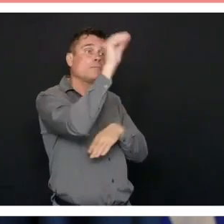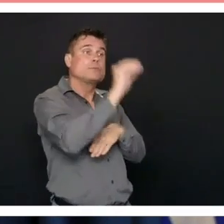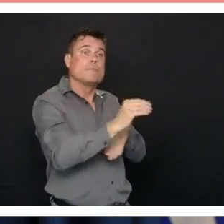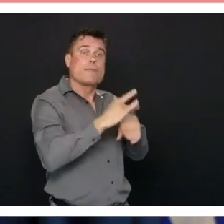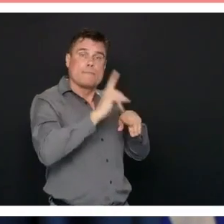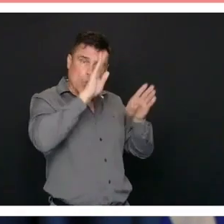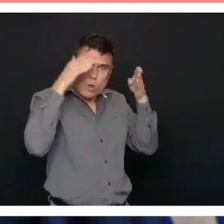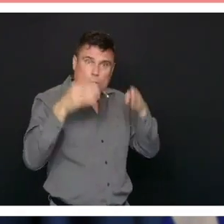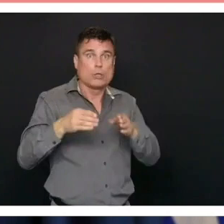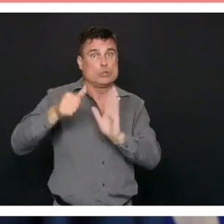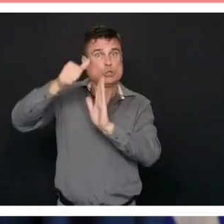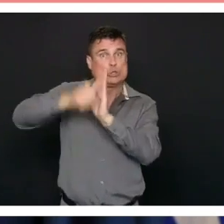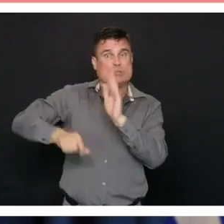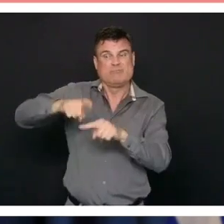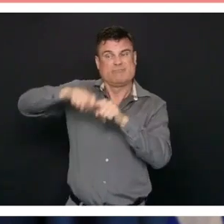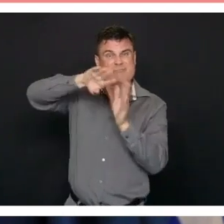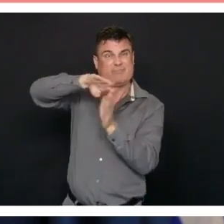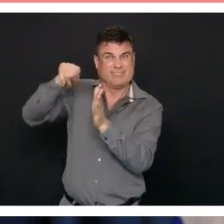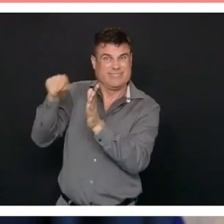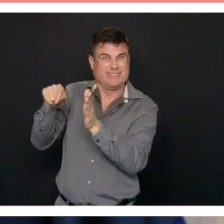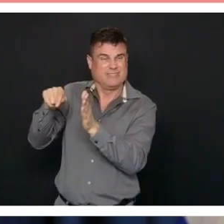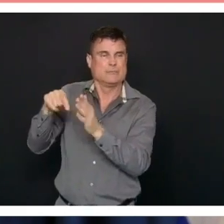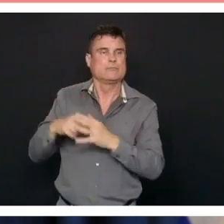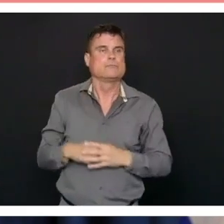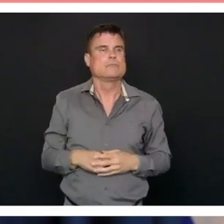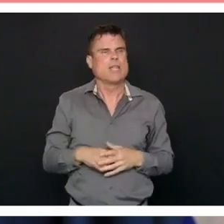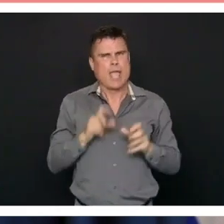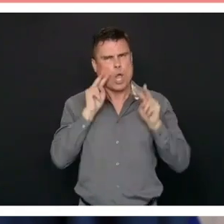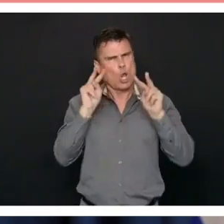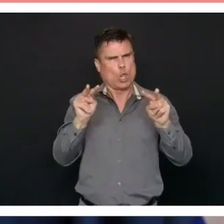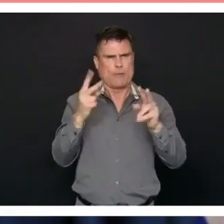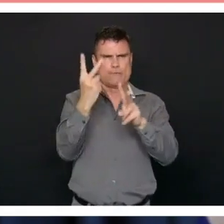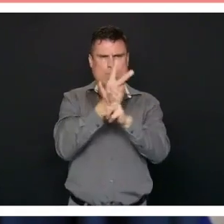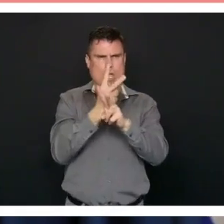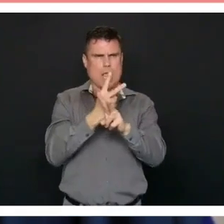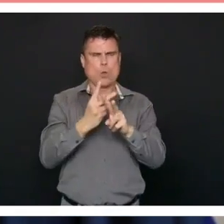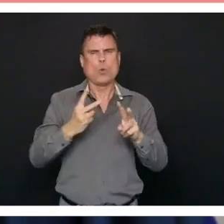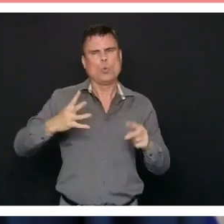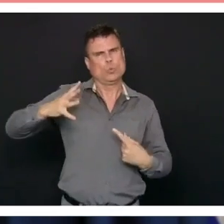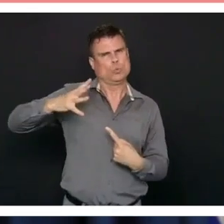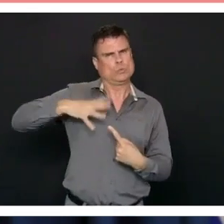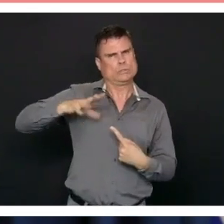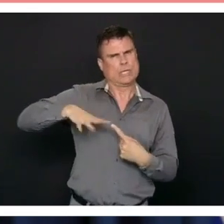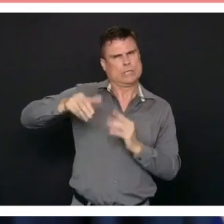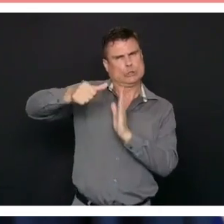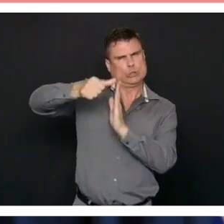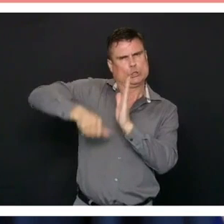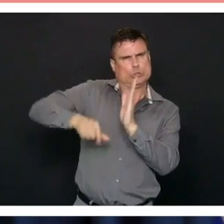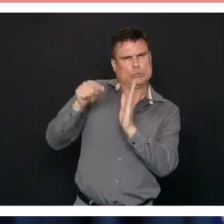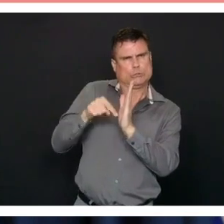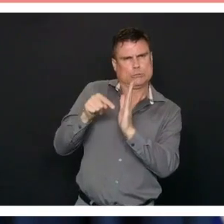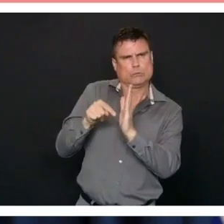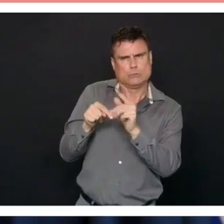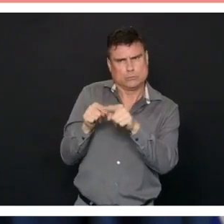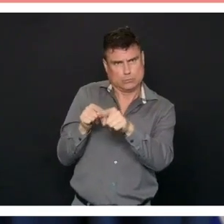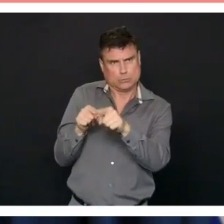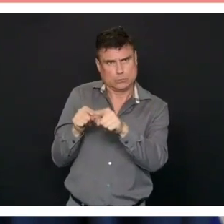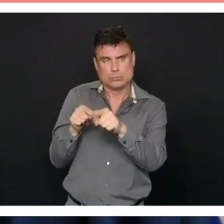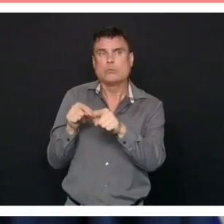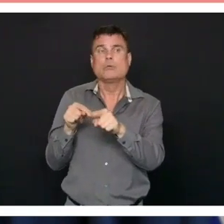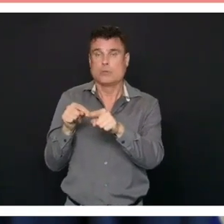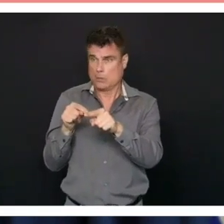people are more likely or will need to be in ICU afterwards. So that has an impact on our ability to provide critical care,